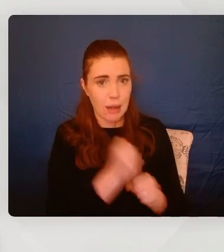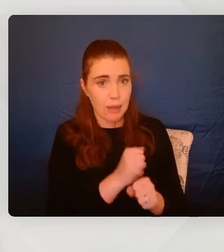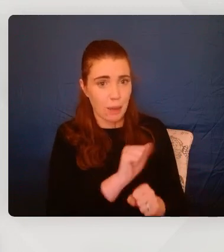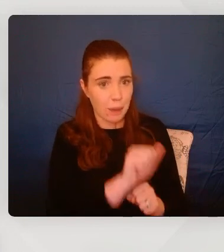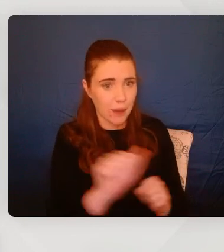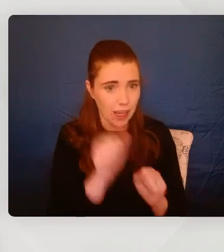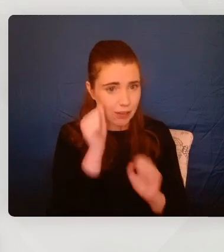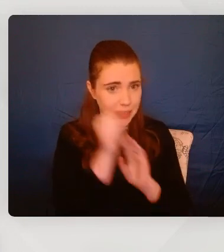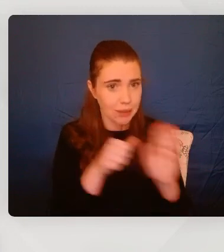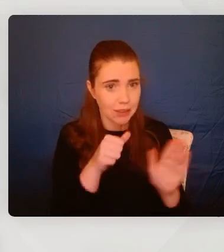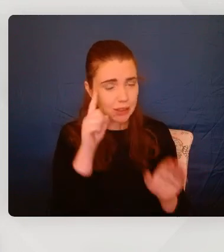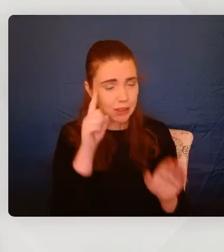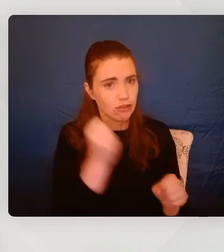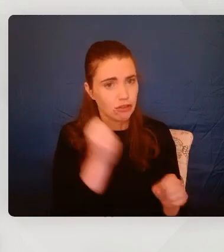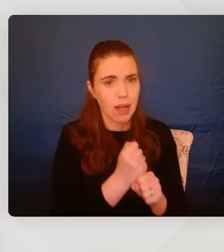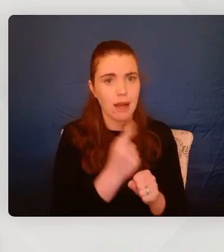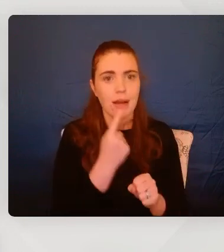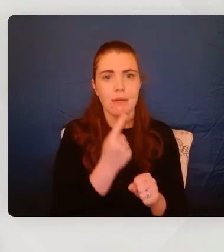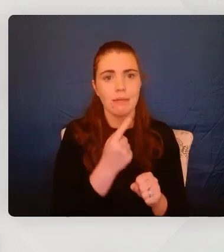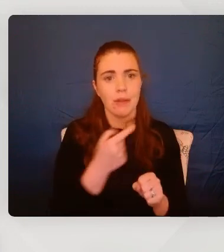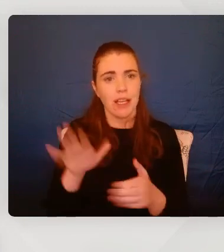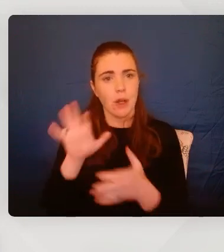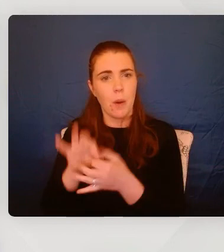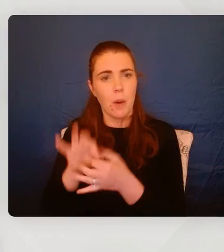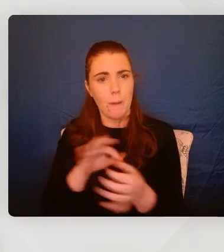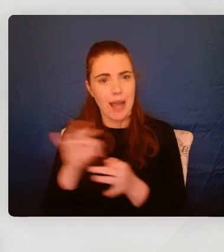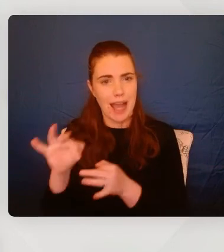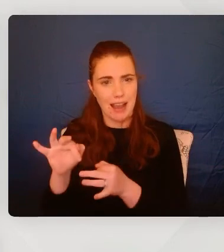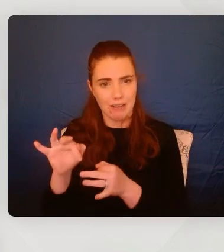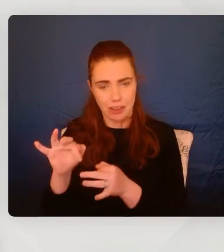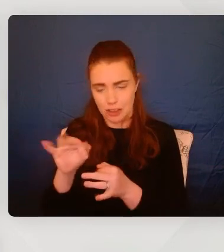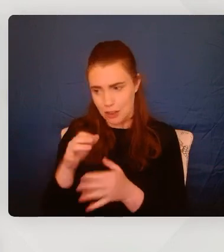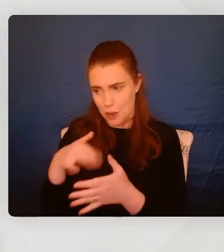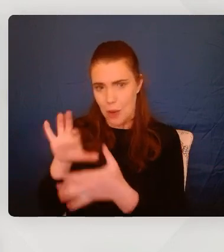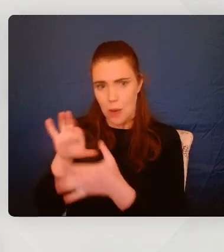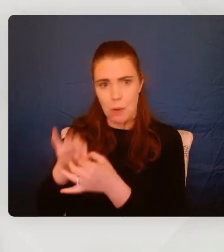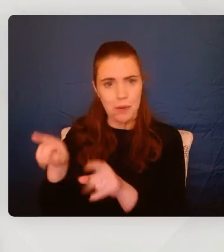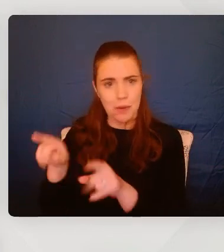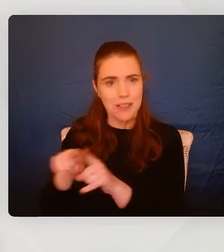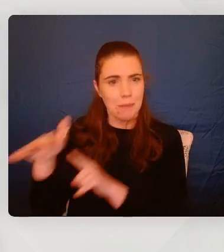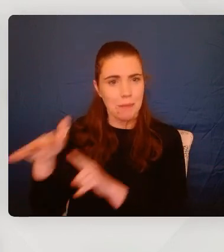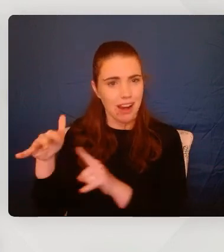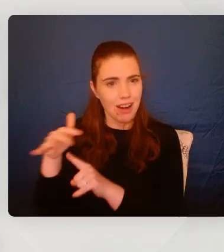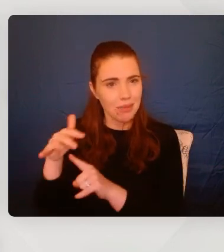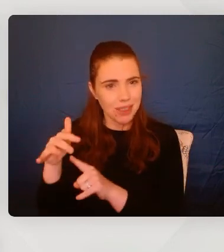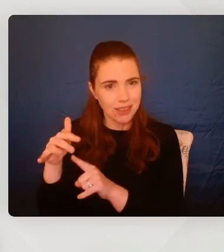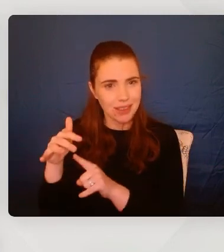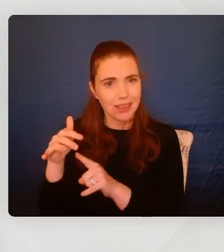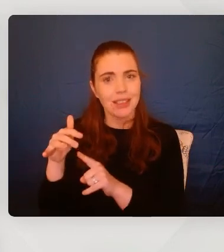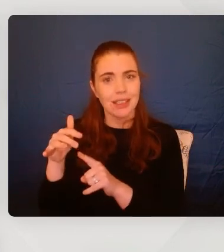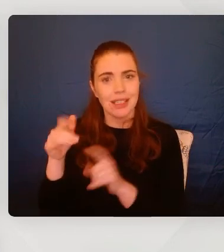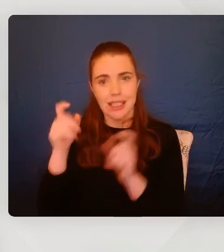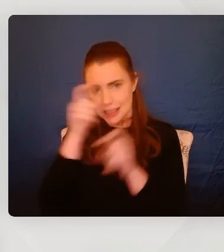and how to cope with that. But yet they're going home after the session with you back into the same environment. It becomes very difficult to